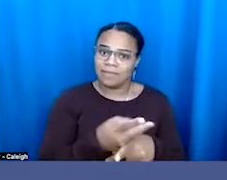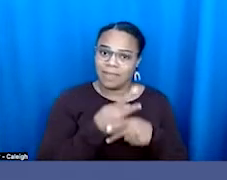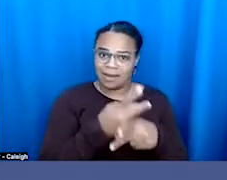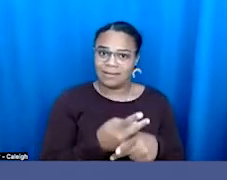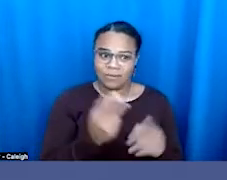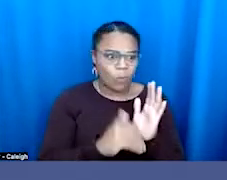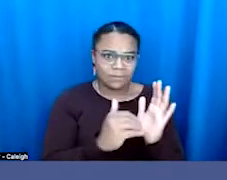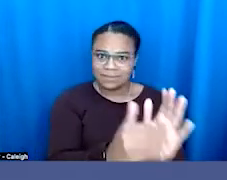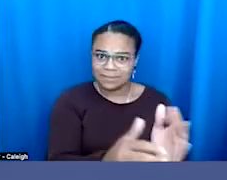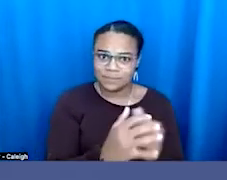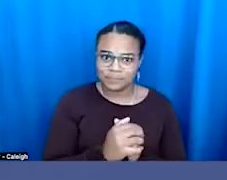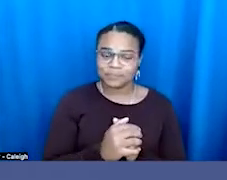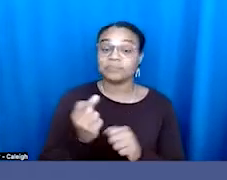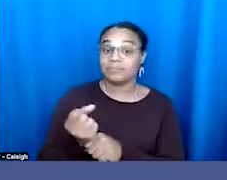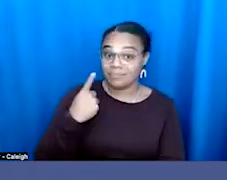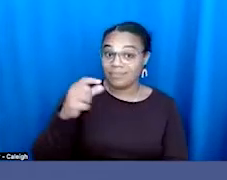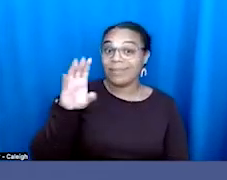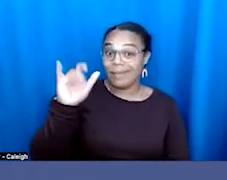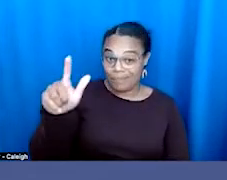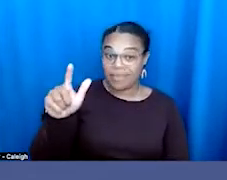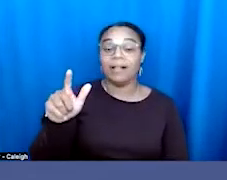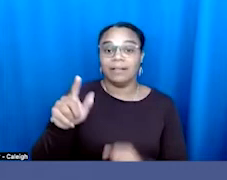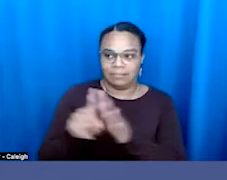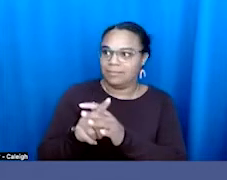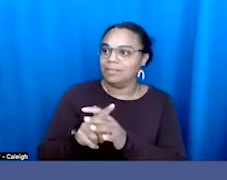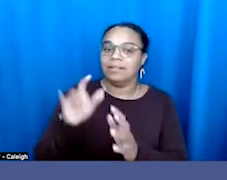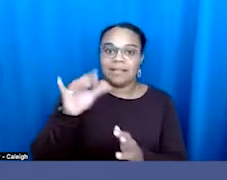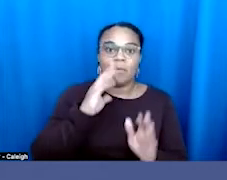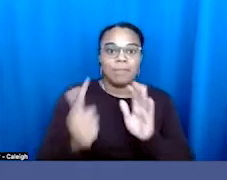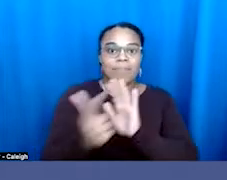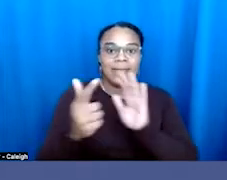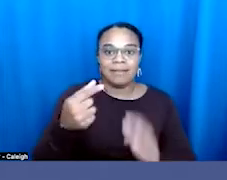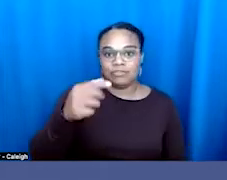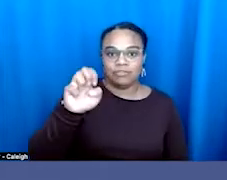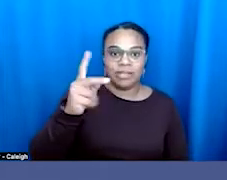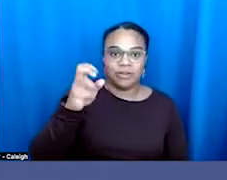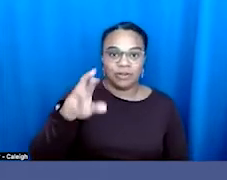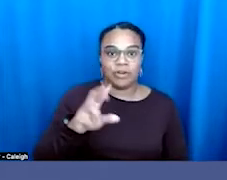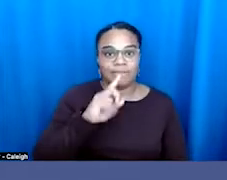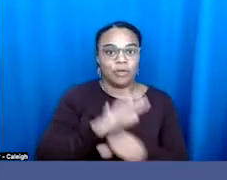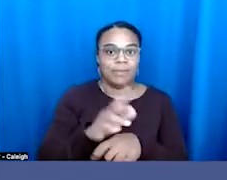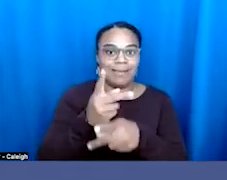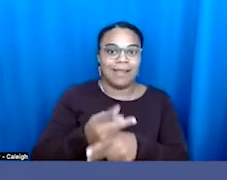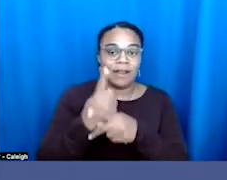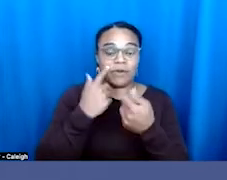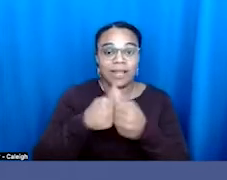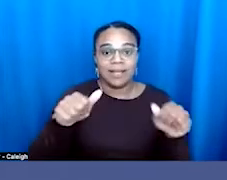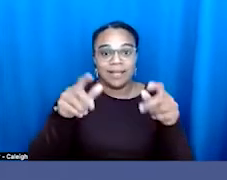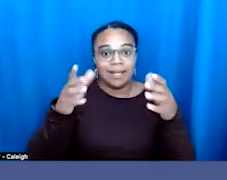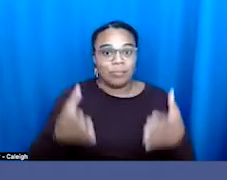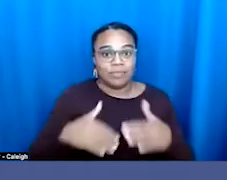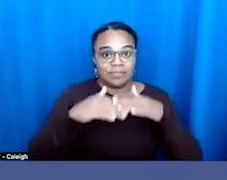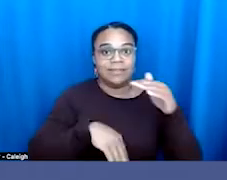that would have banned gender affirming care for anyone 21 and under in the state. So it's creeping into